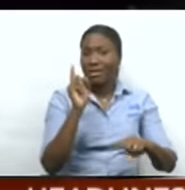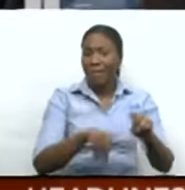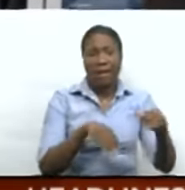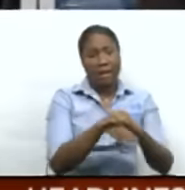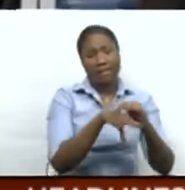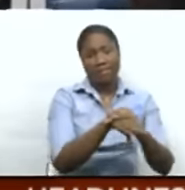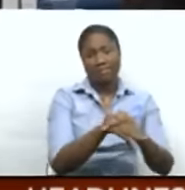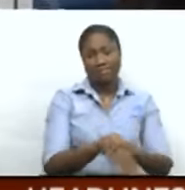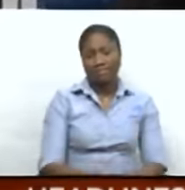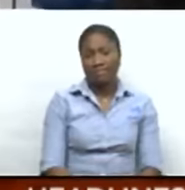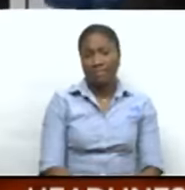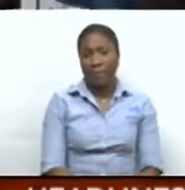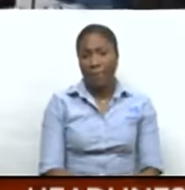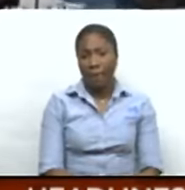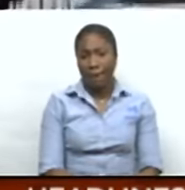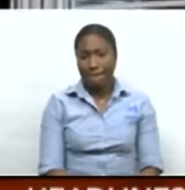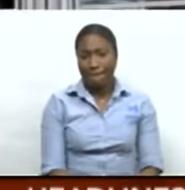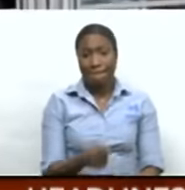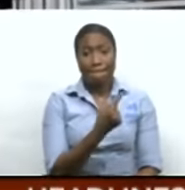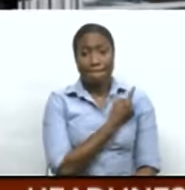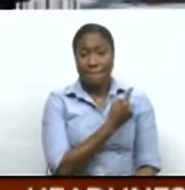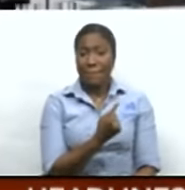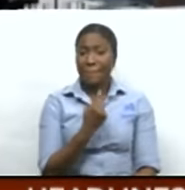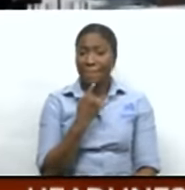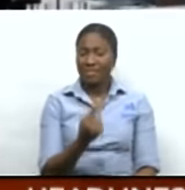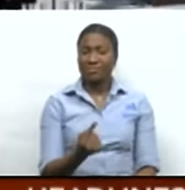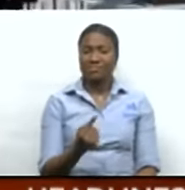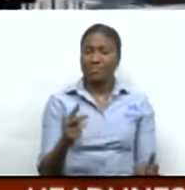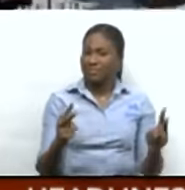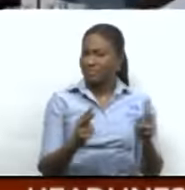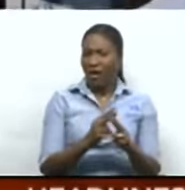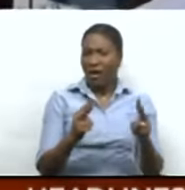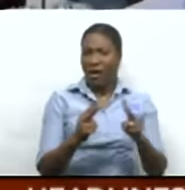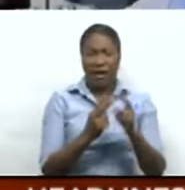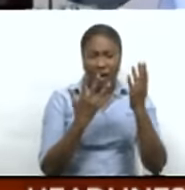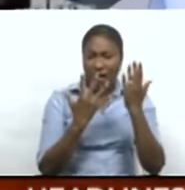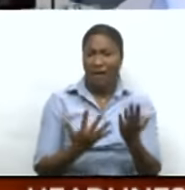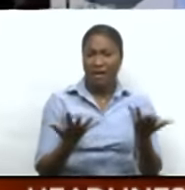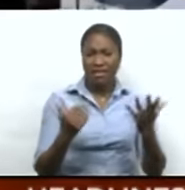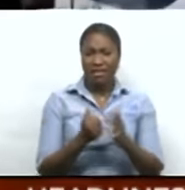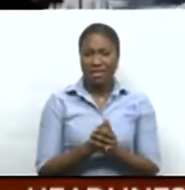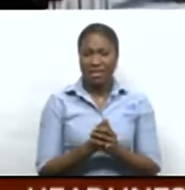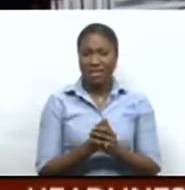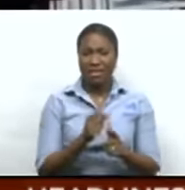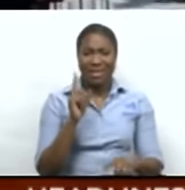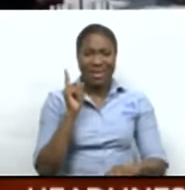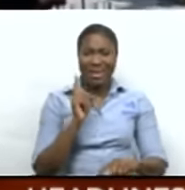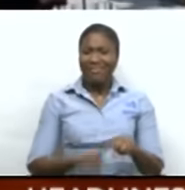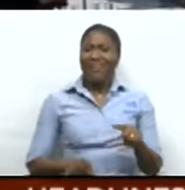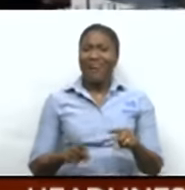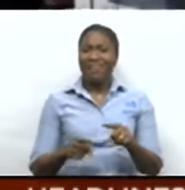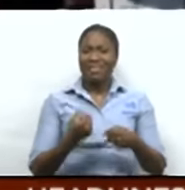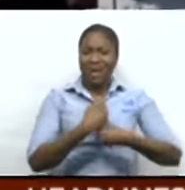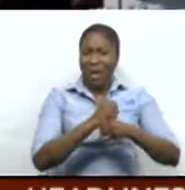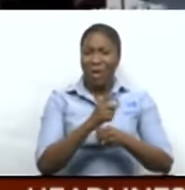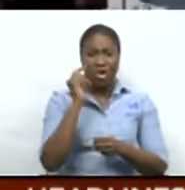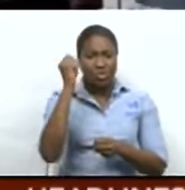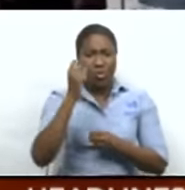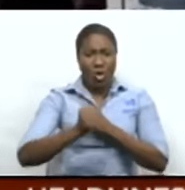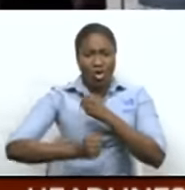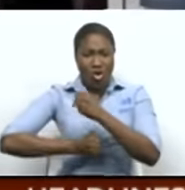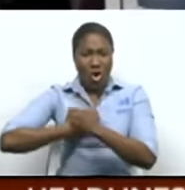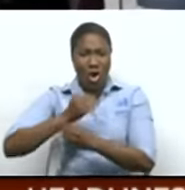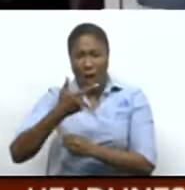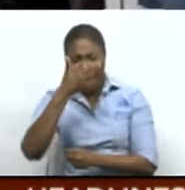This is beyond unfortunate. We cannot hold an entire island to ransom because